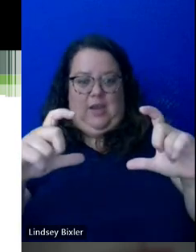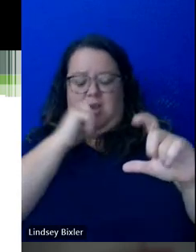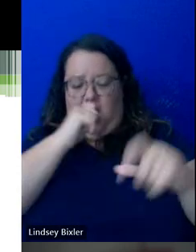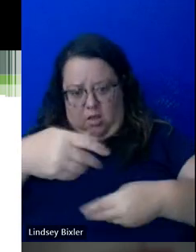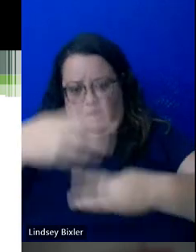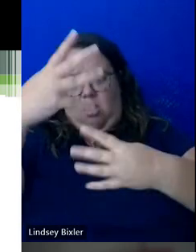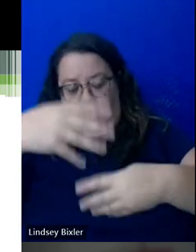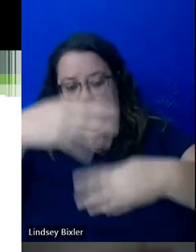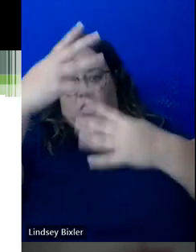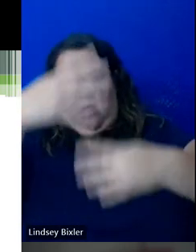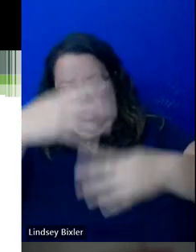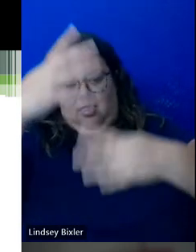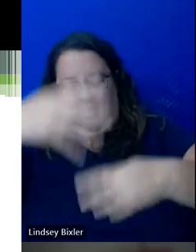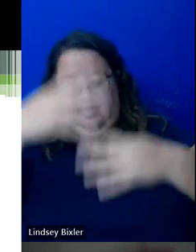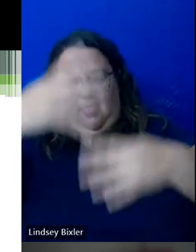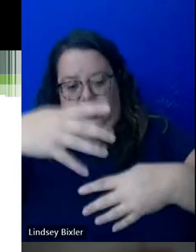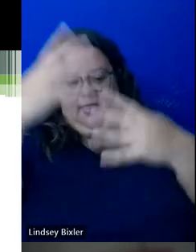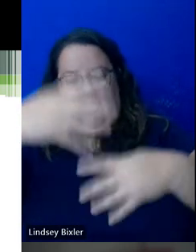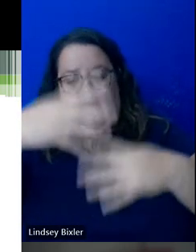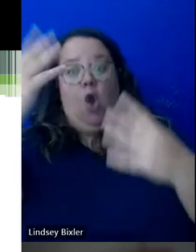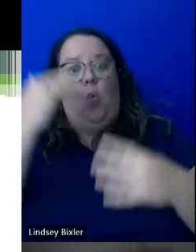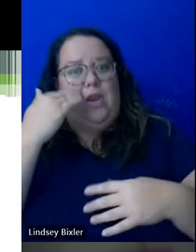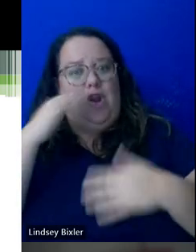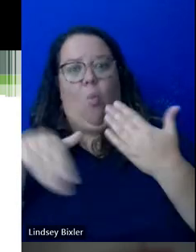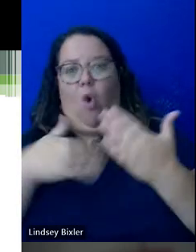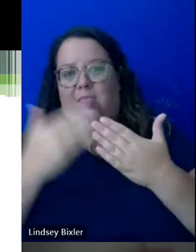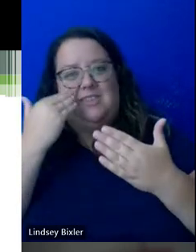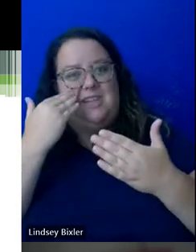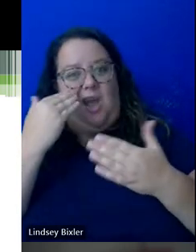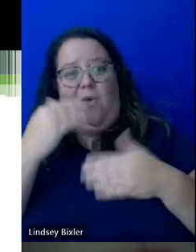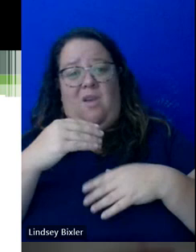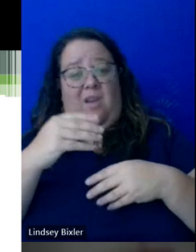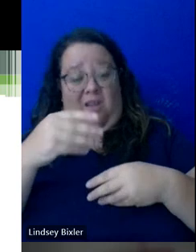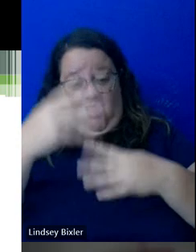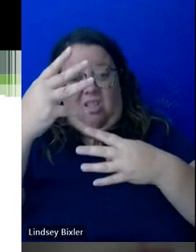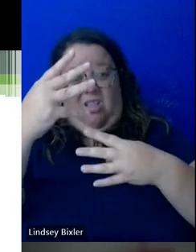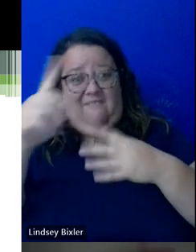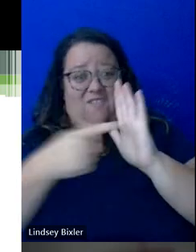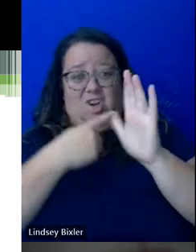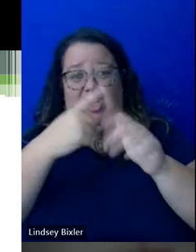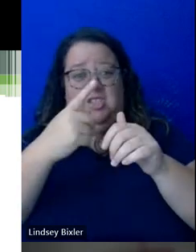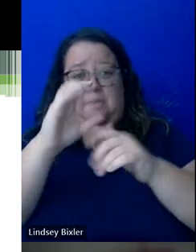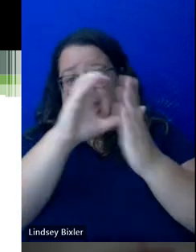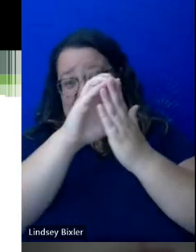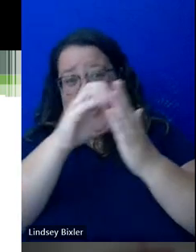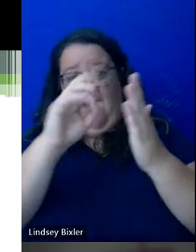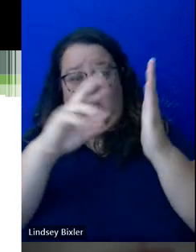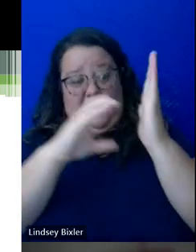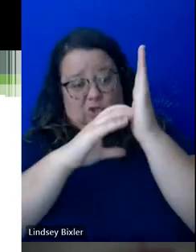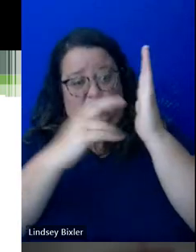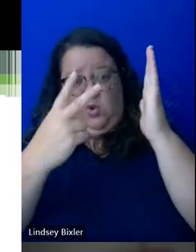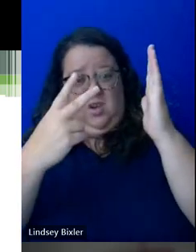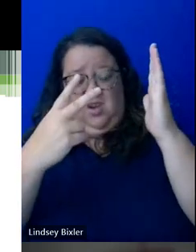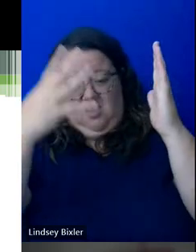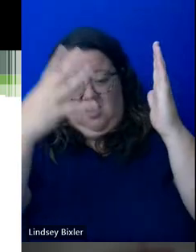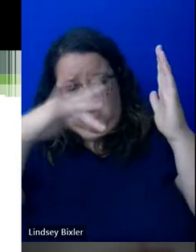emails. Because we know, all of us know, that once you get past the first paragraph or two, you lose interest and you're not